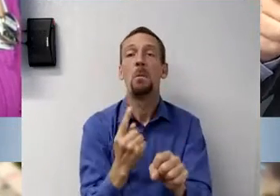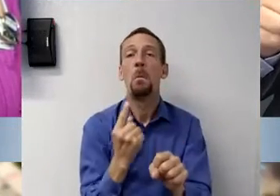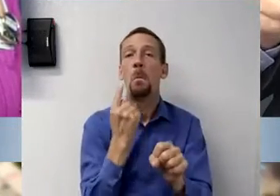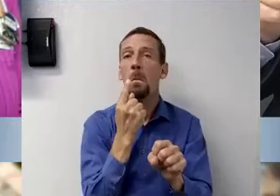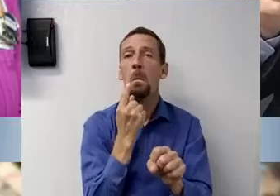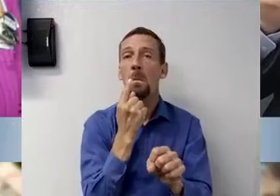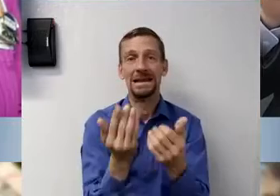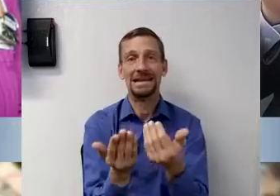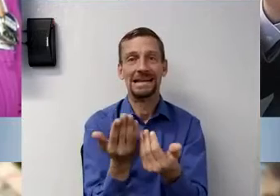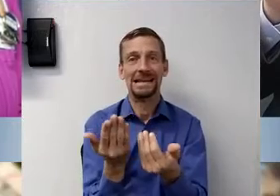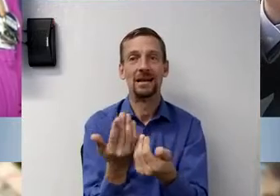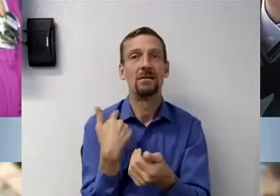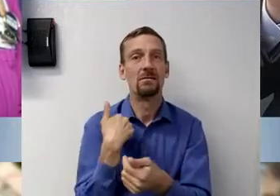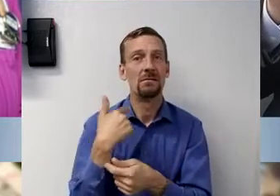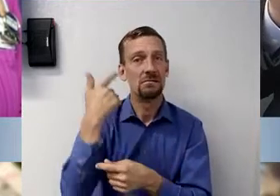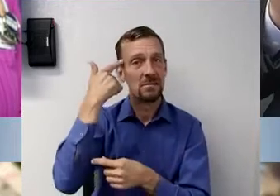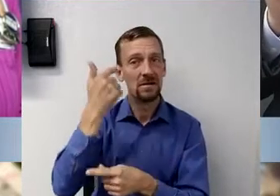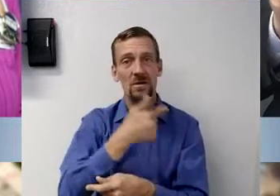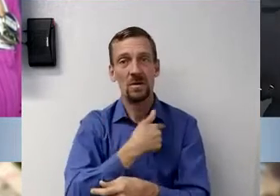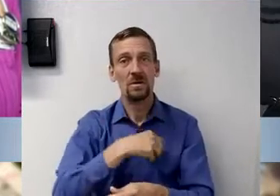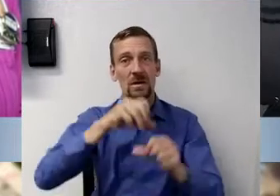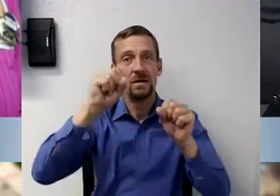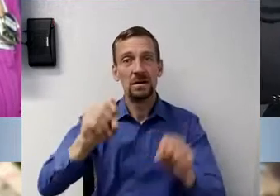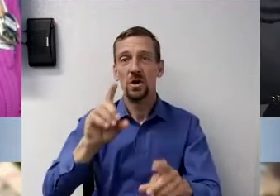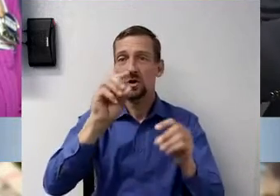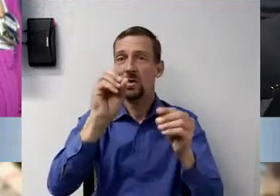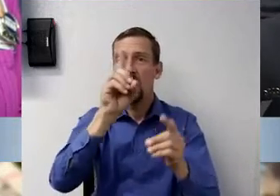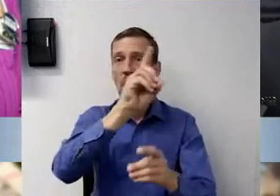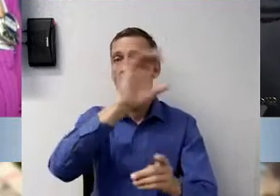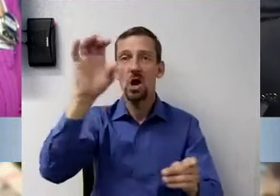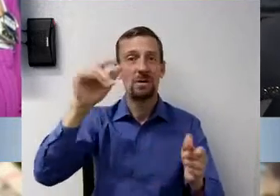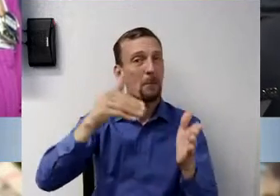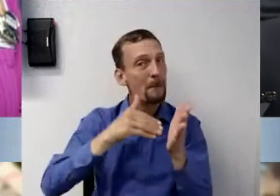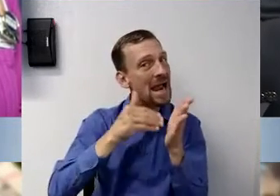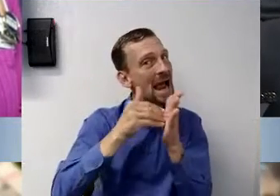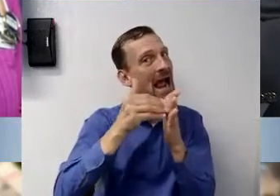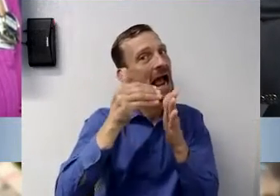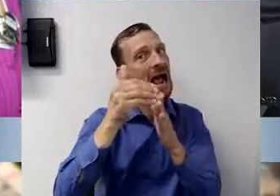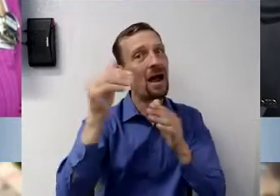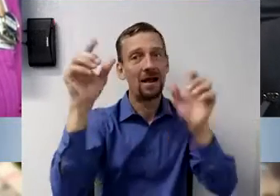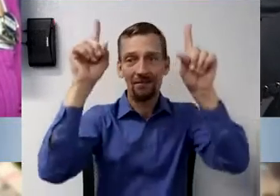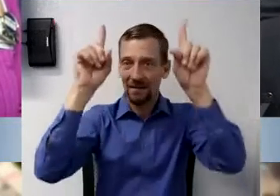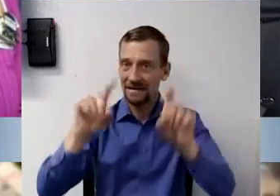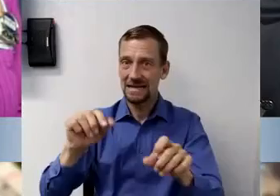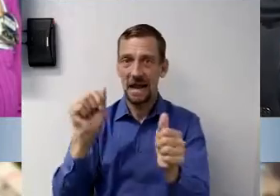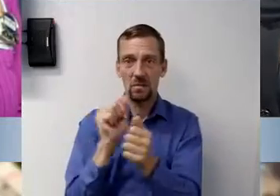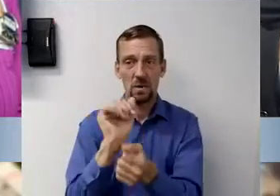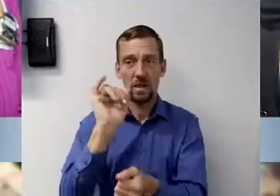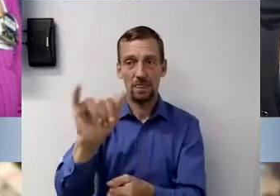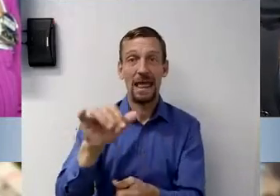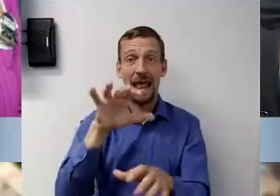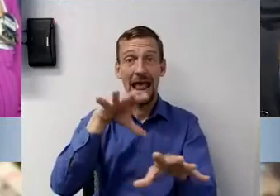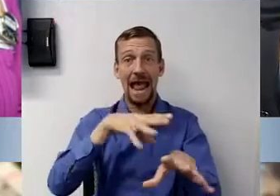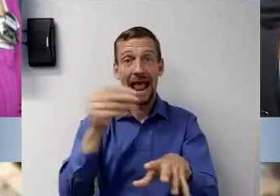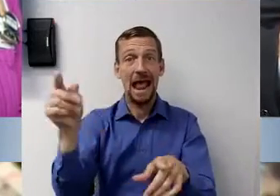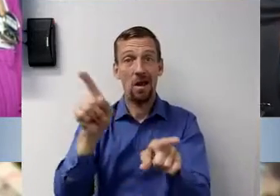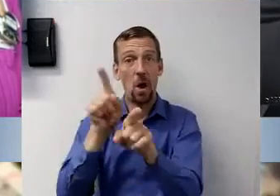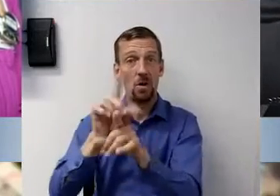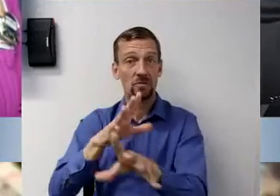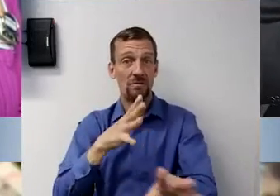abundance. I mean, could do hundreds of millions of tests with this and they can be done quickly